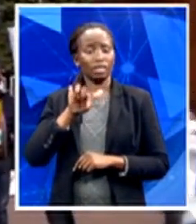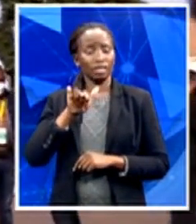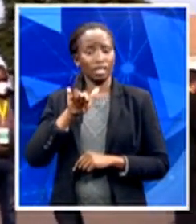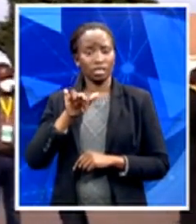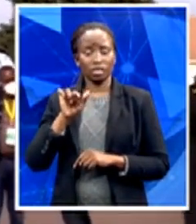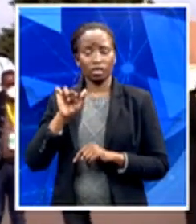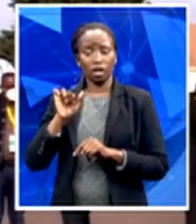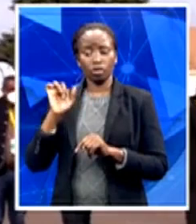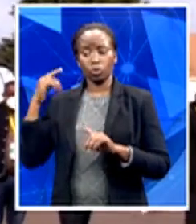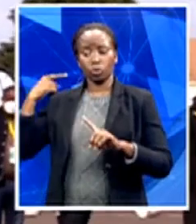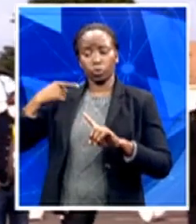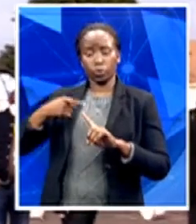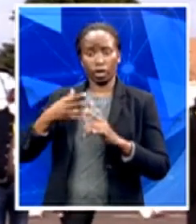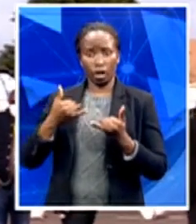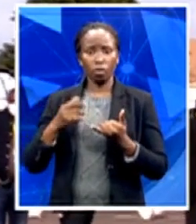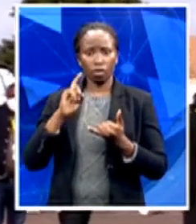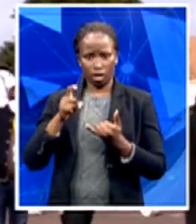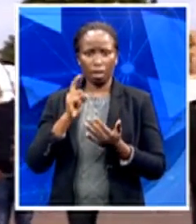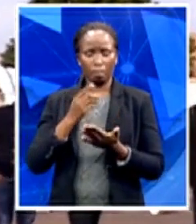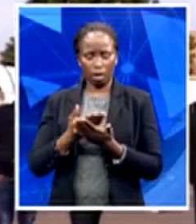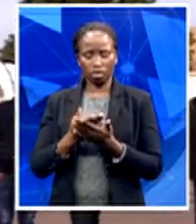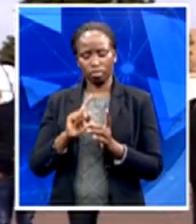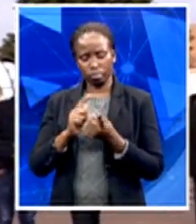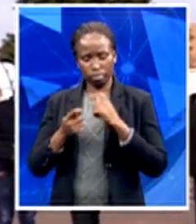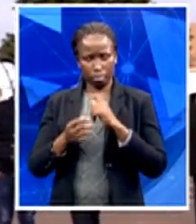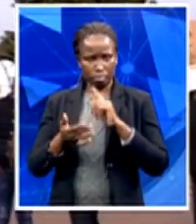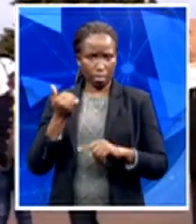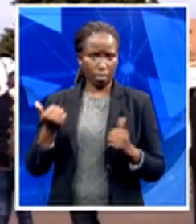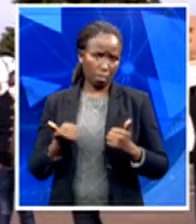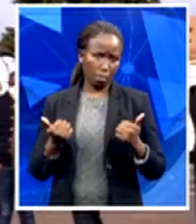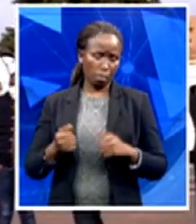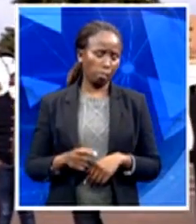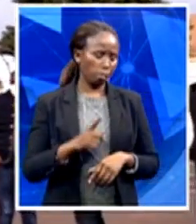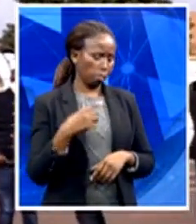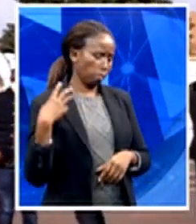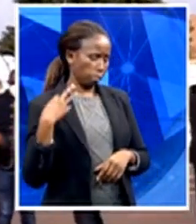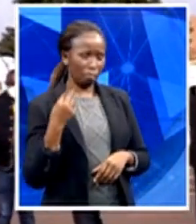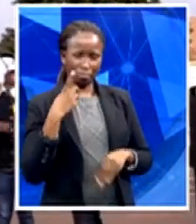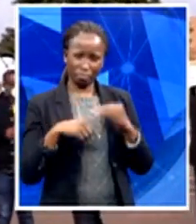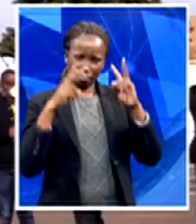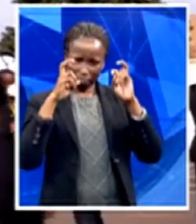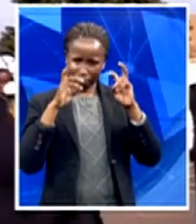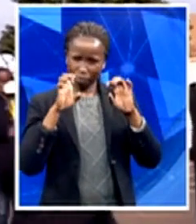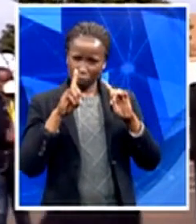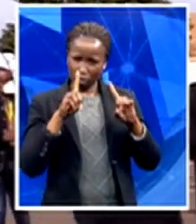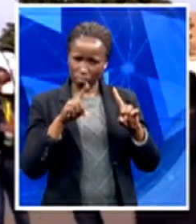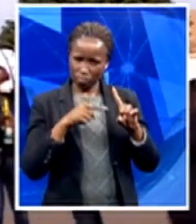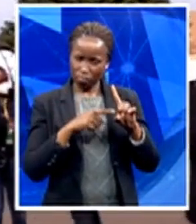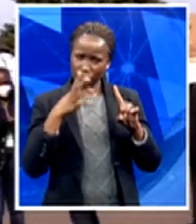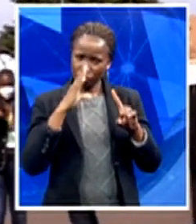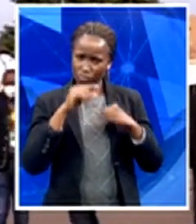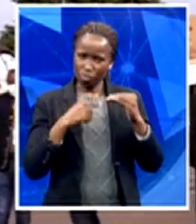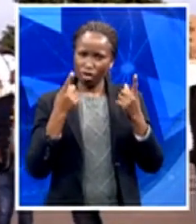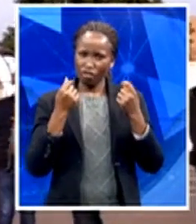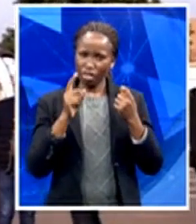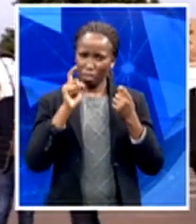Minister, on the issue of education, you mentioned the issue of fees must fall and saying that government has done a lot in